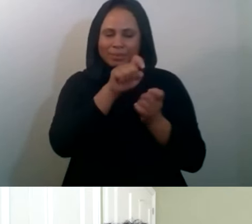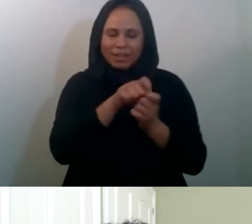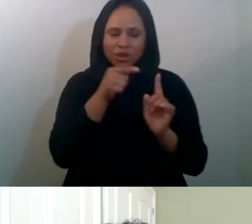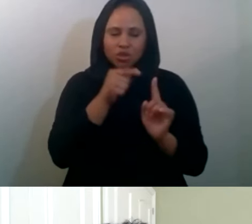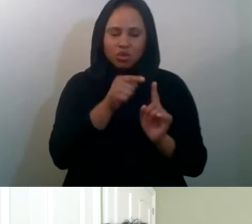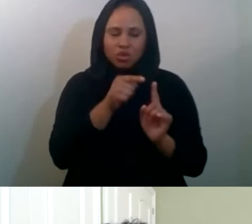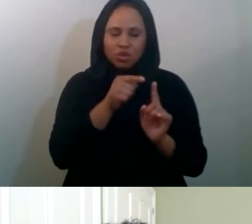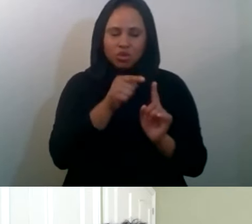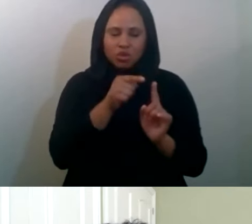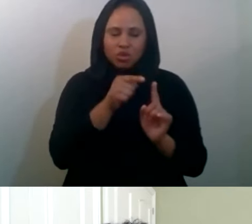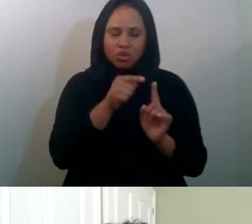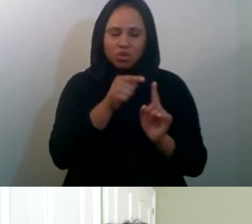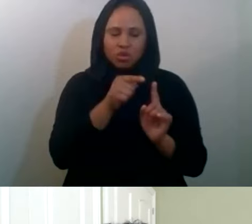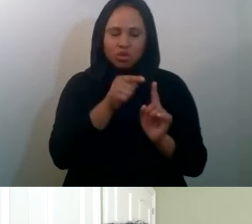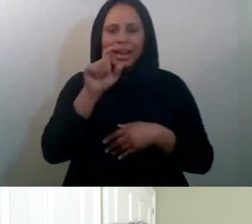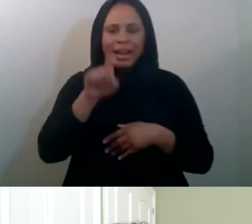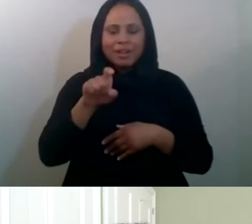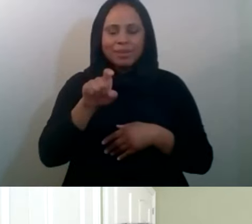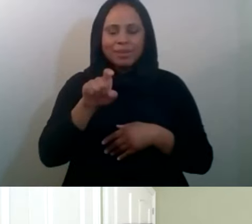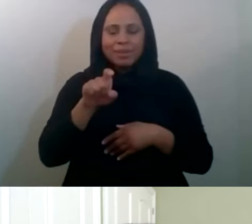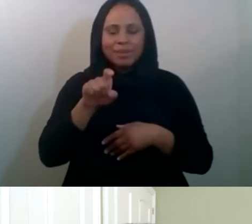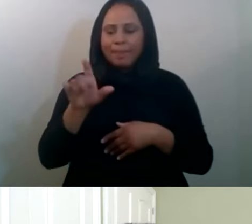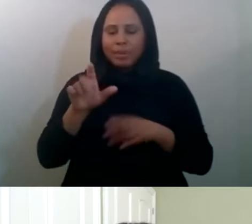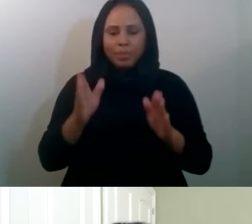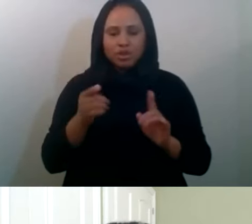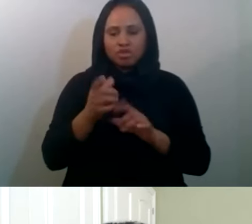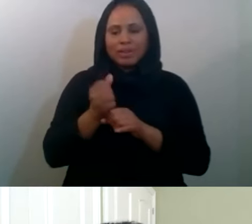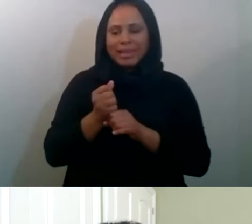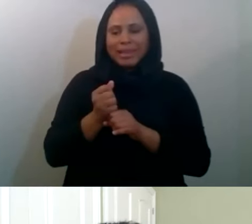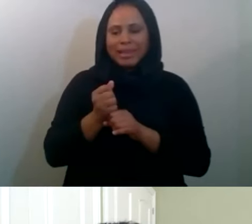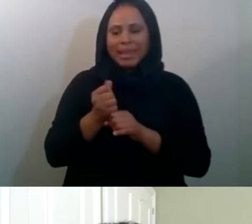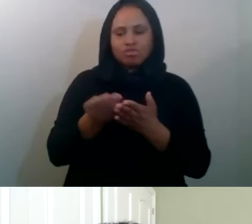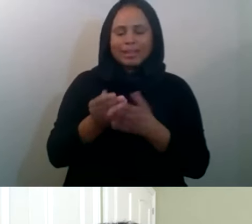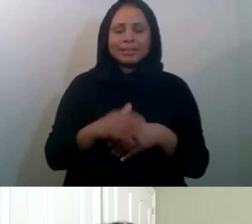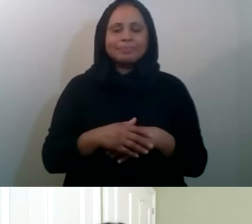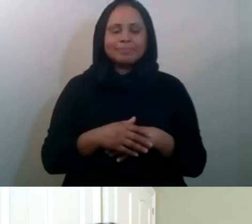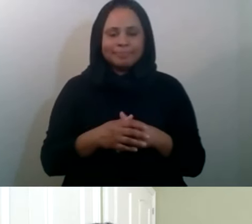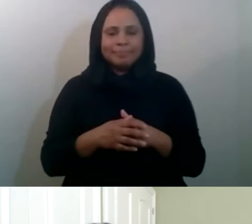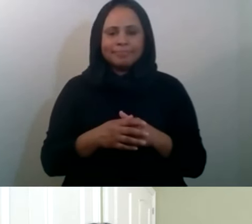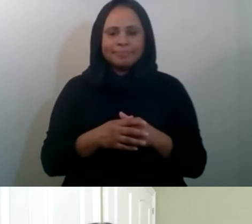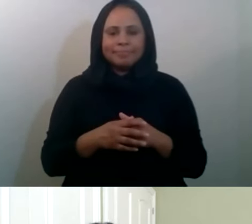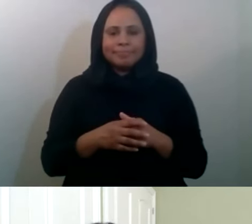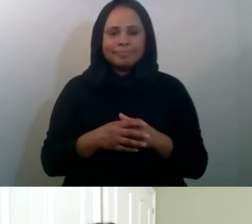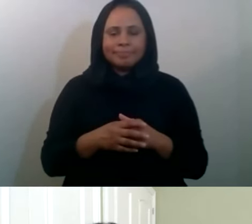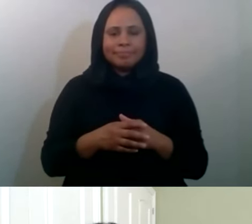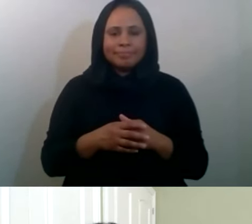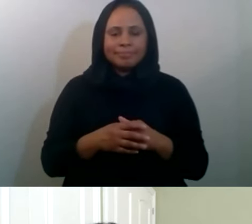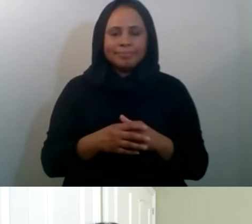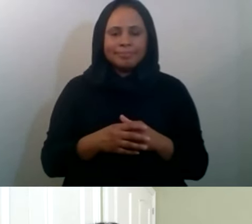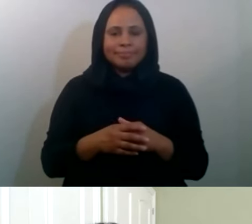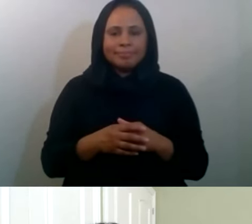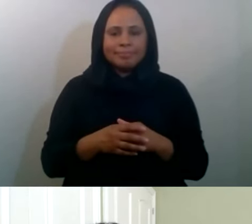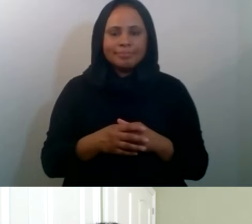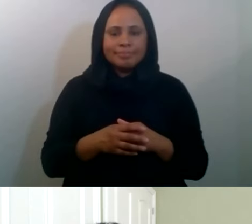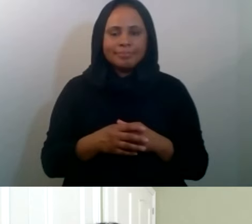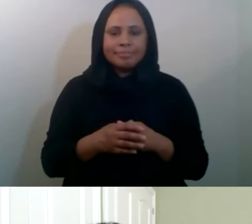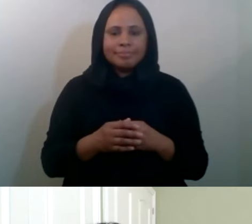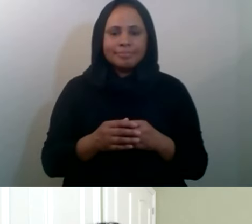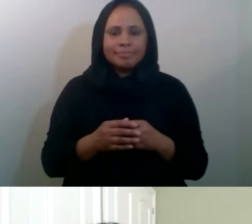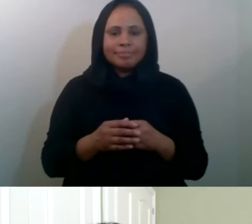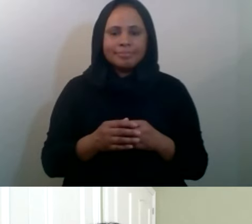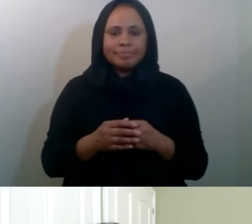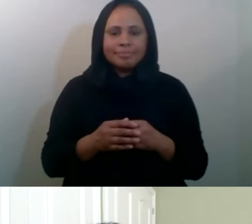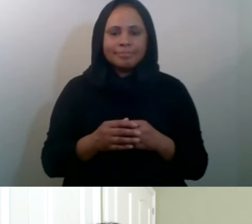financial grants. That's, that's the first piece is that, uh, many people assuming potentially that, uh, Muslims